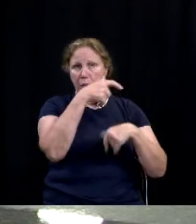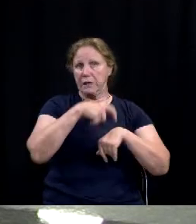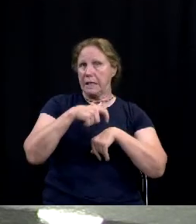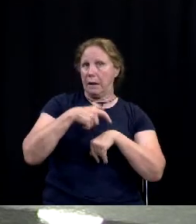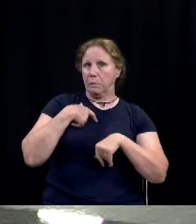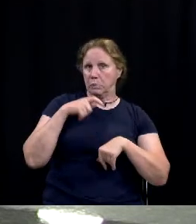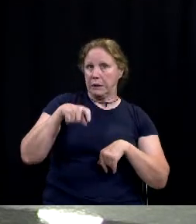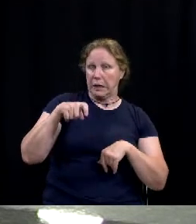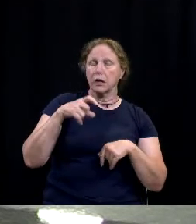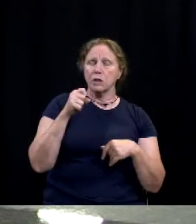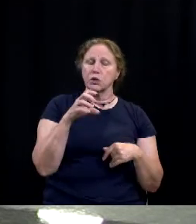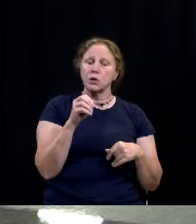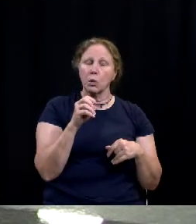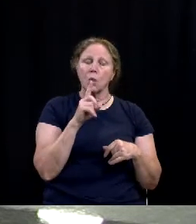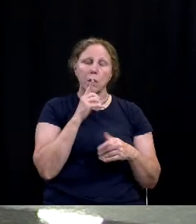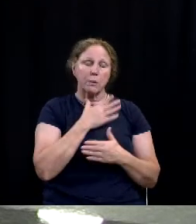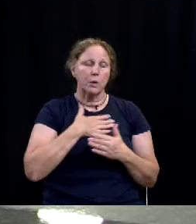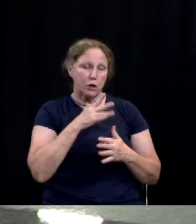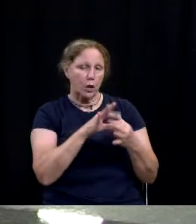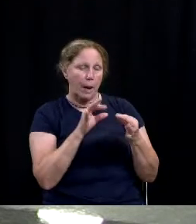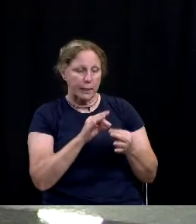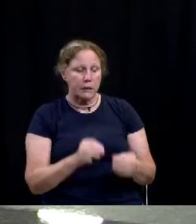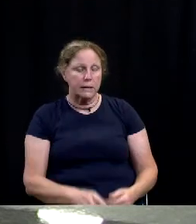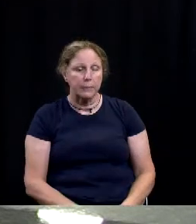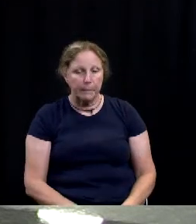needed to so i really appreciate your comments